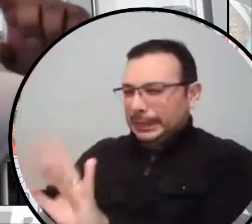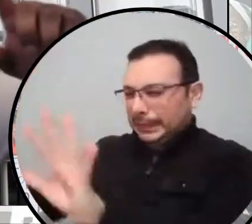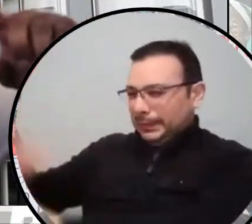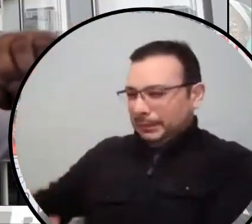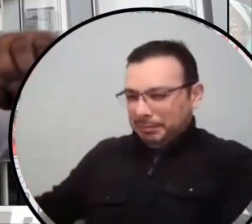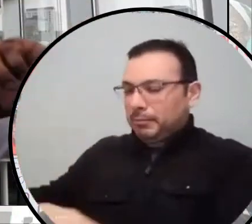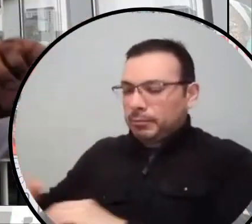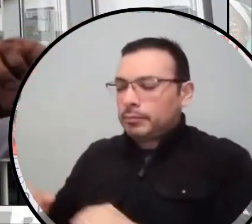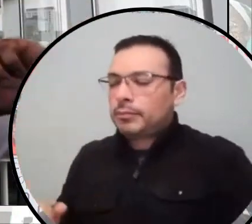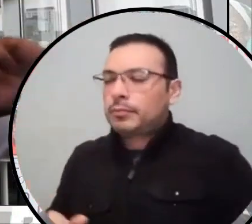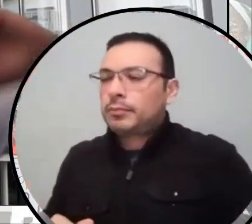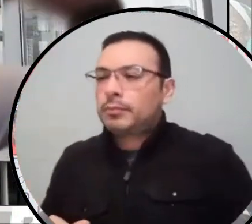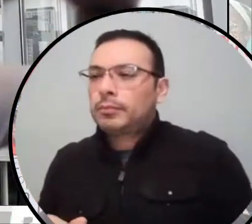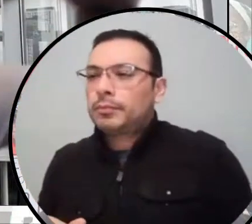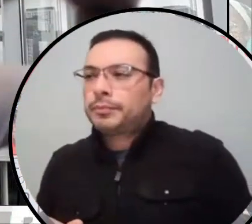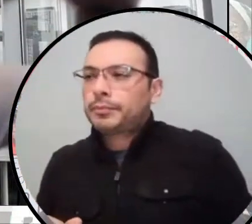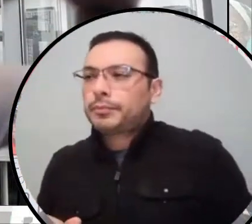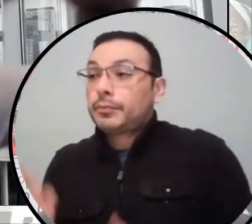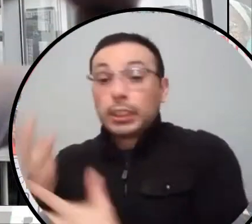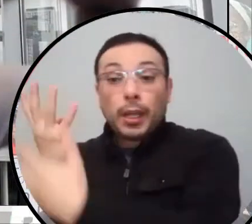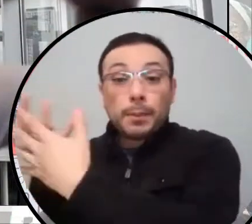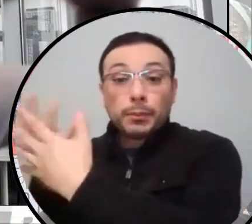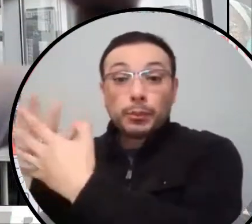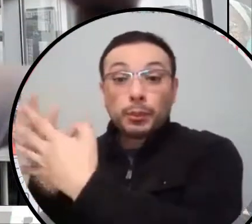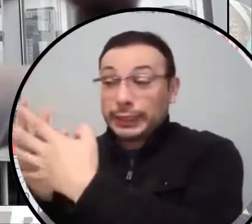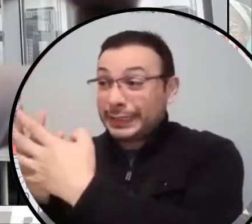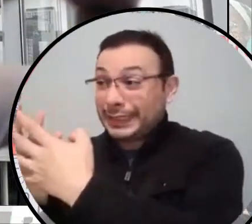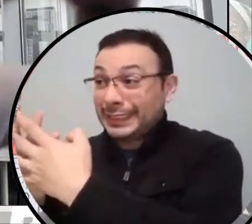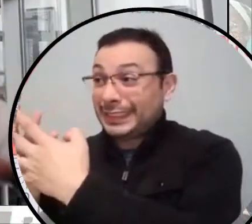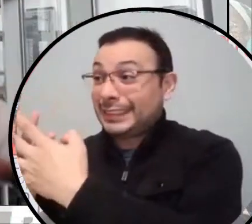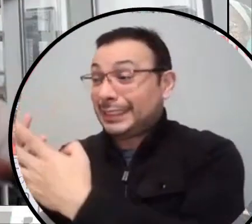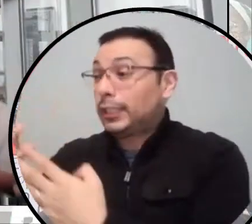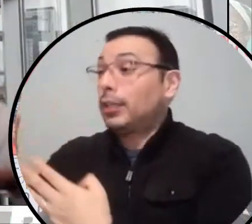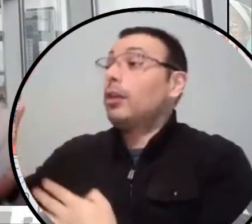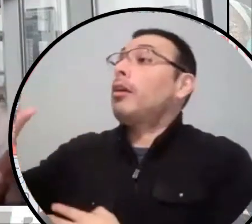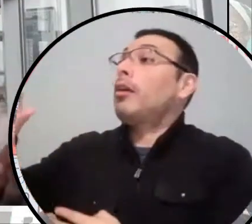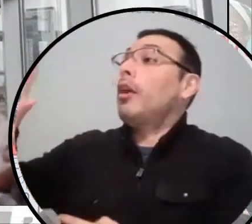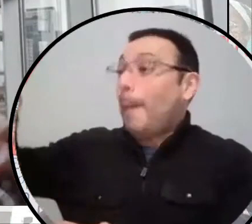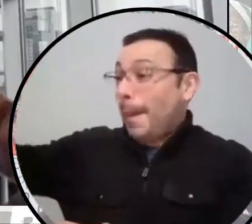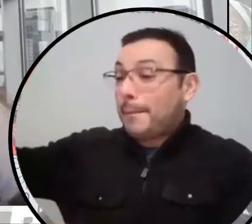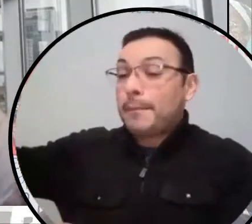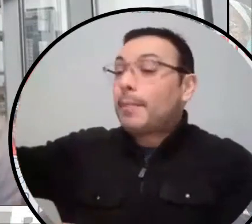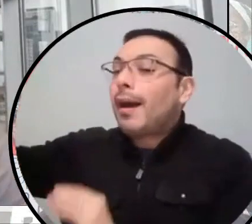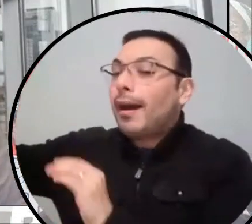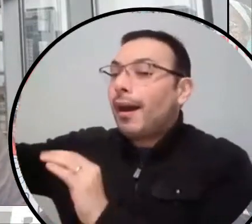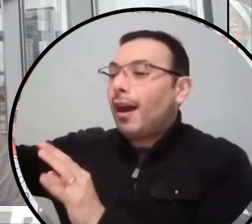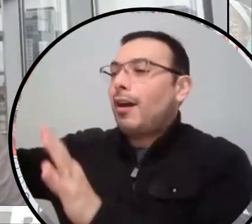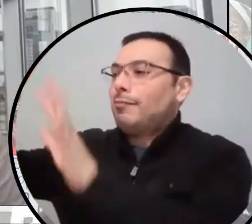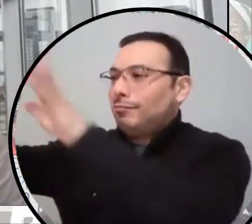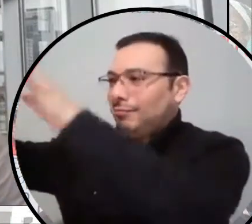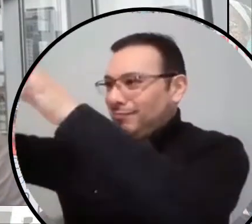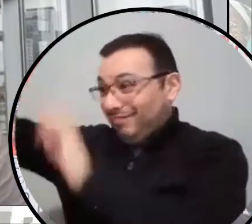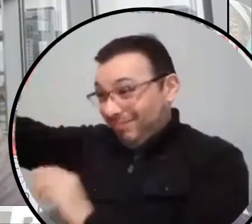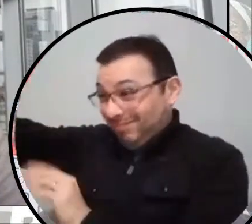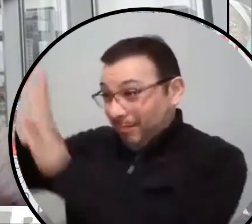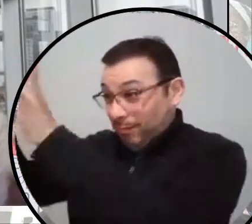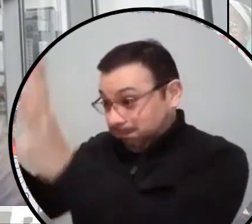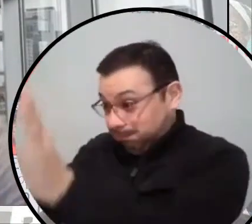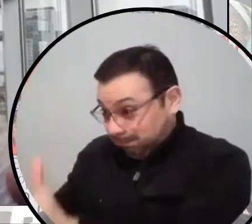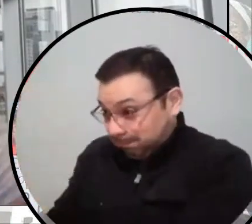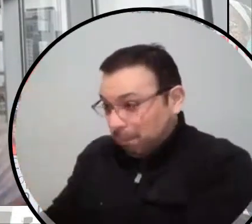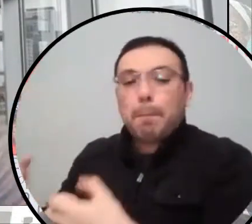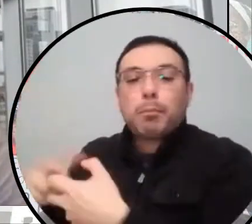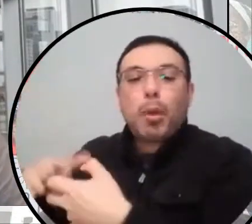of, of, of, of, of a greater problem, right? So the problem is, you know, food inequities, health inequities, uh,